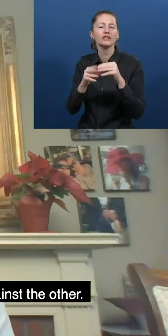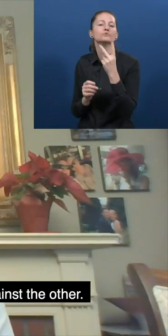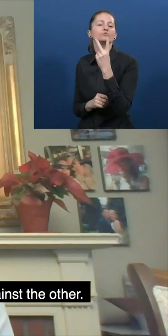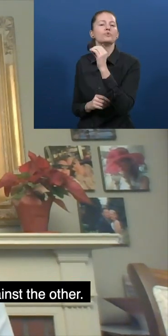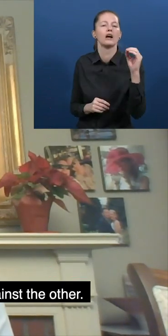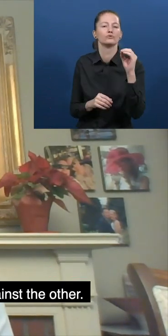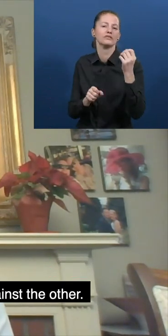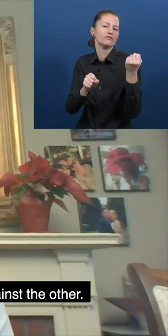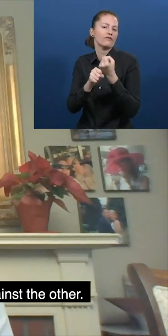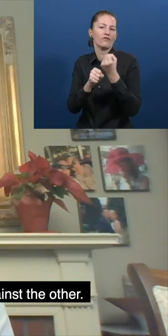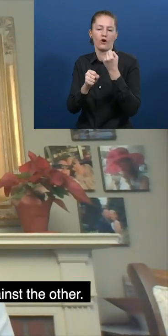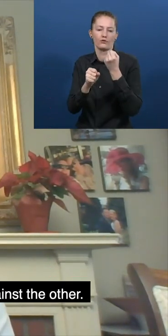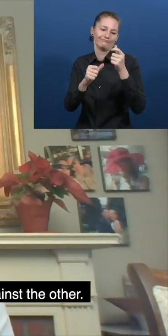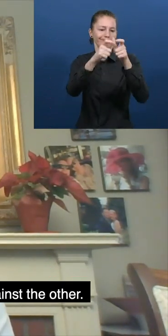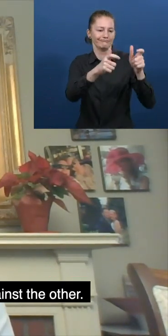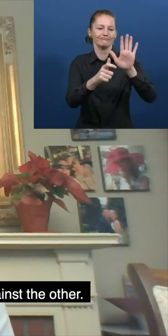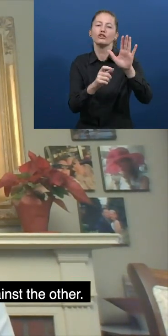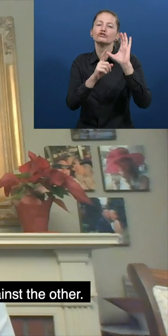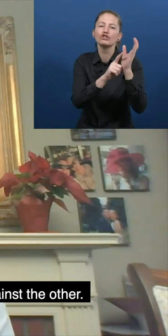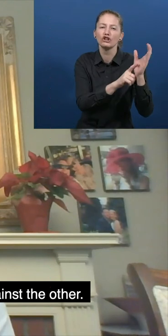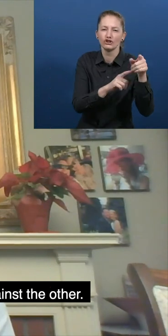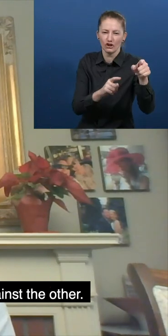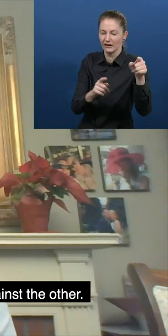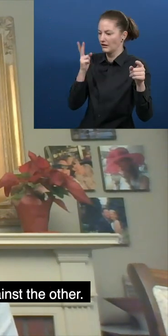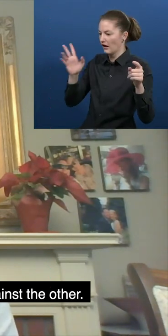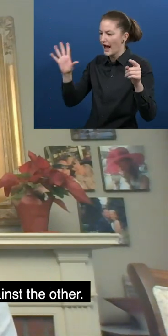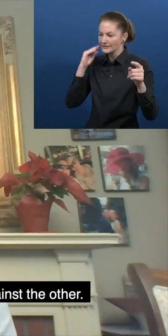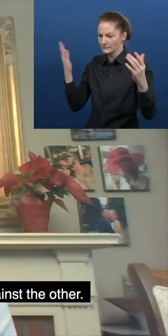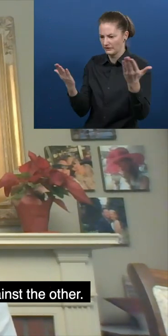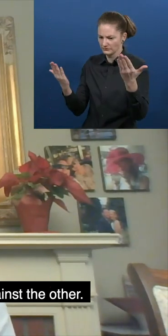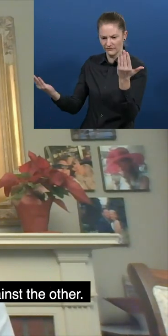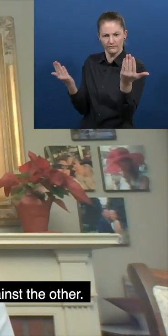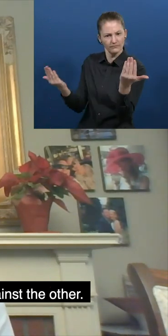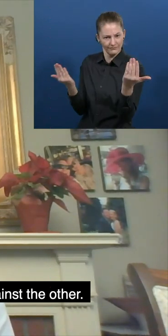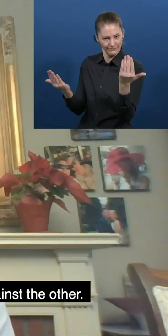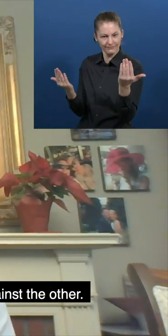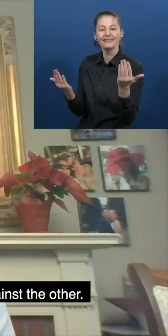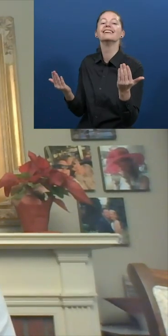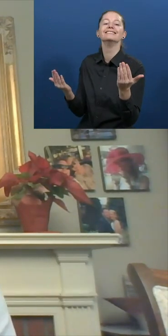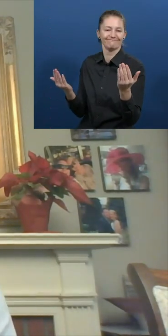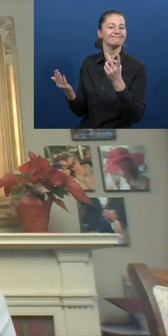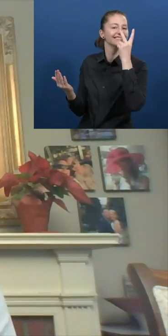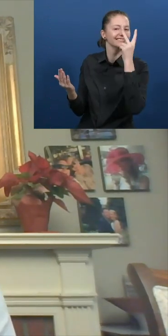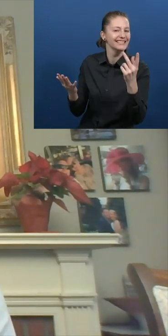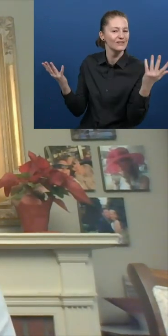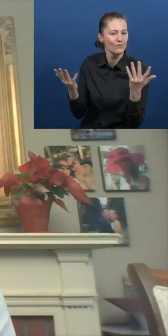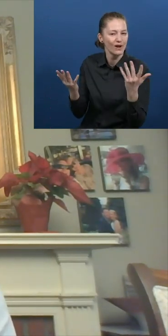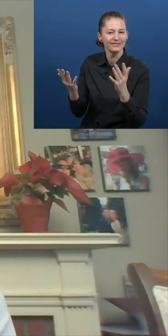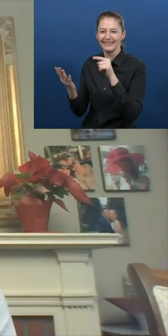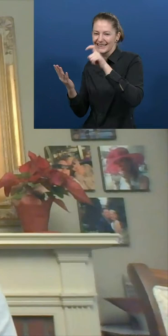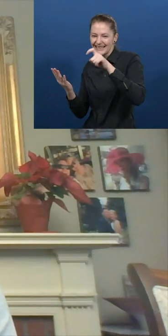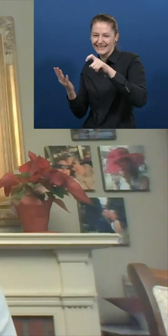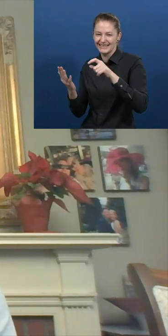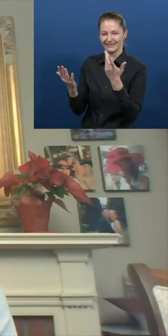that against 200 workplace culture factors, mapping one against the other. The idea of this is to say